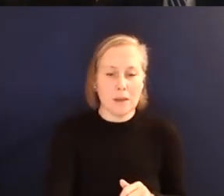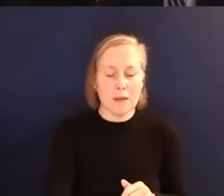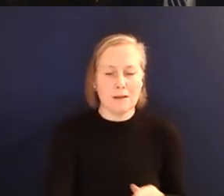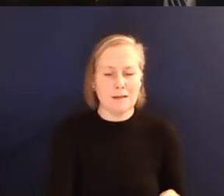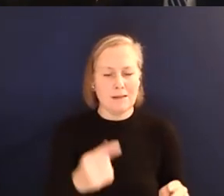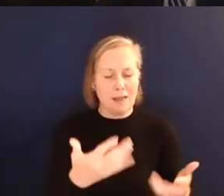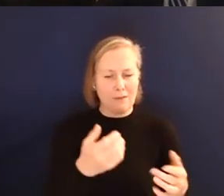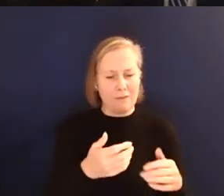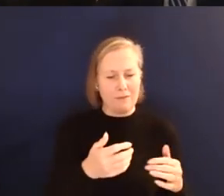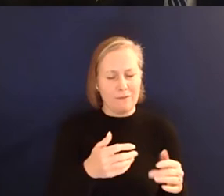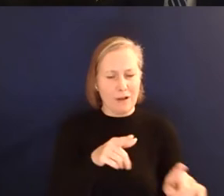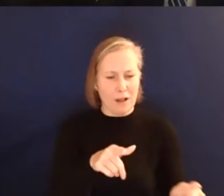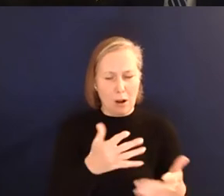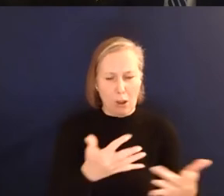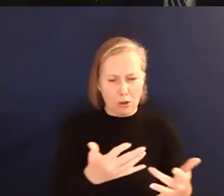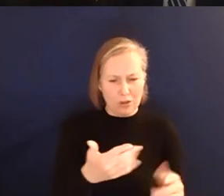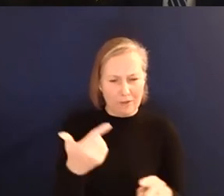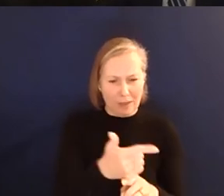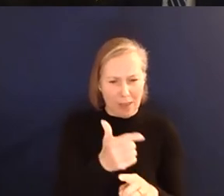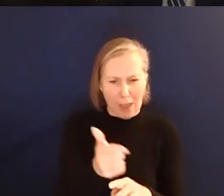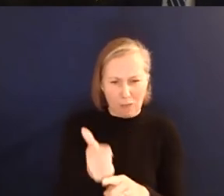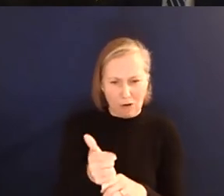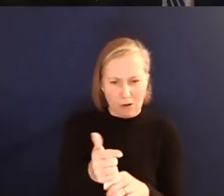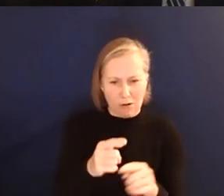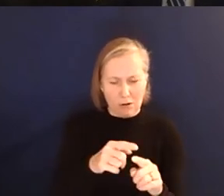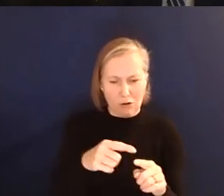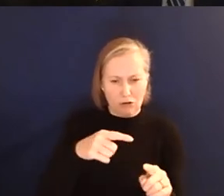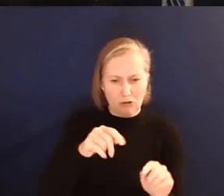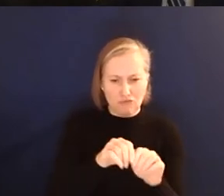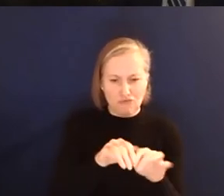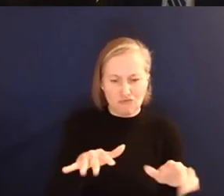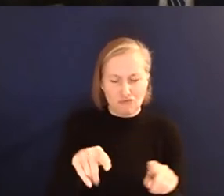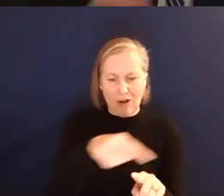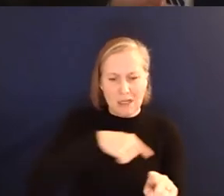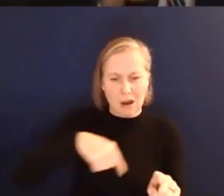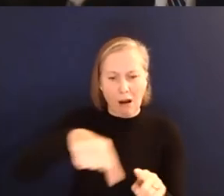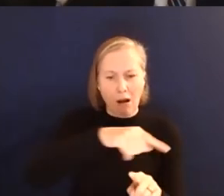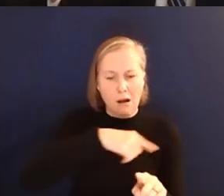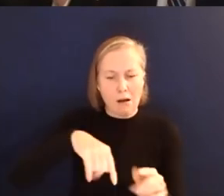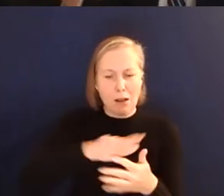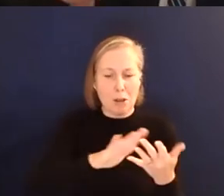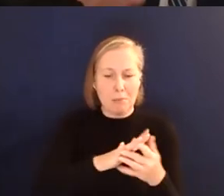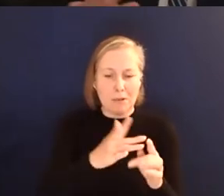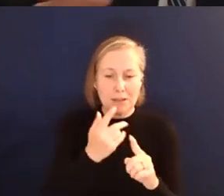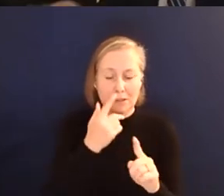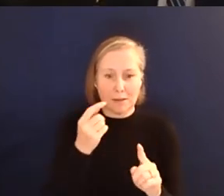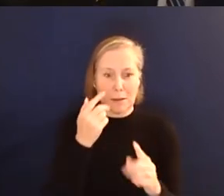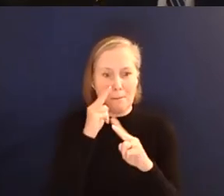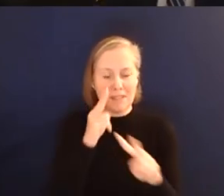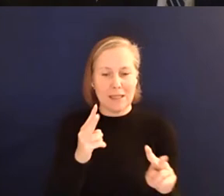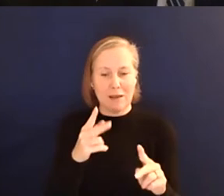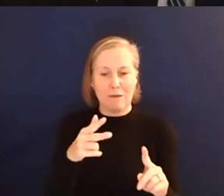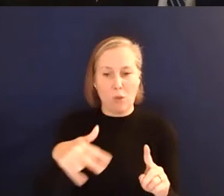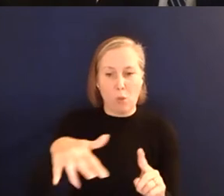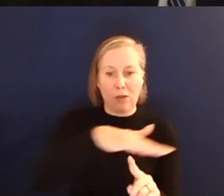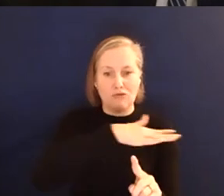and other radar and other sensors that will help basically perceive the world around the vehicle while it's